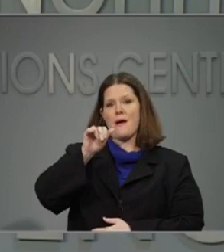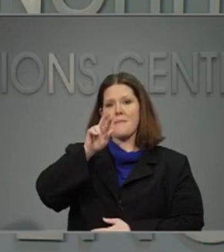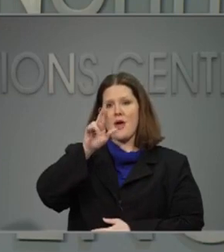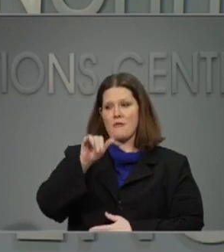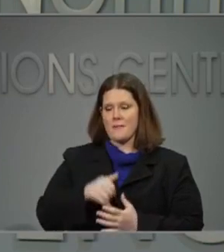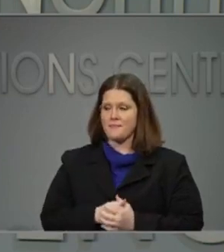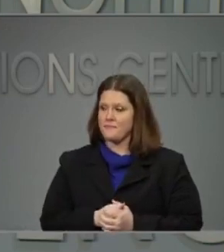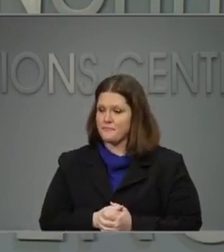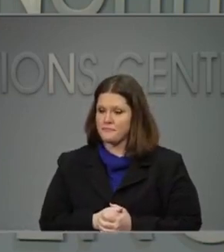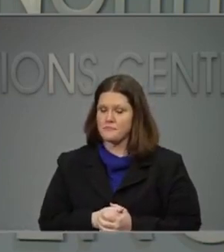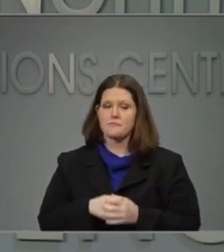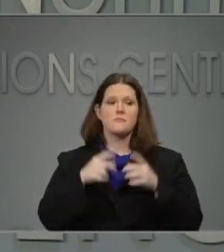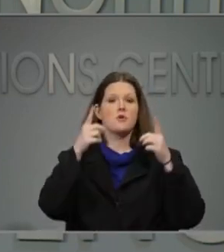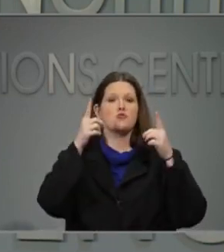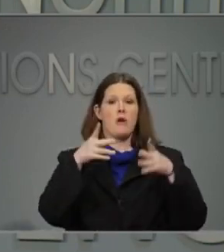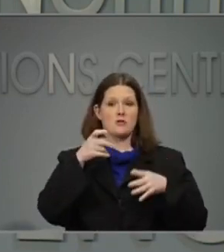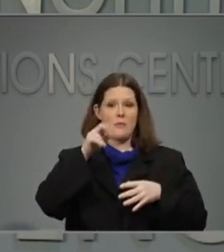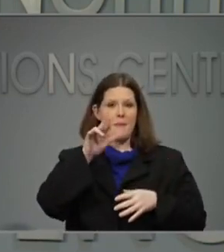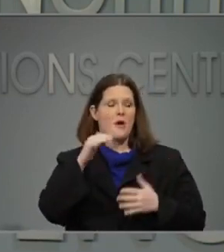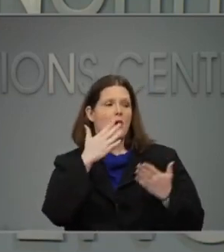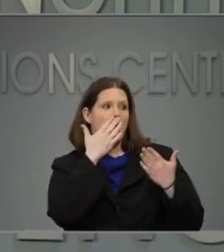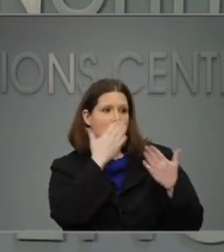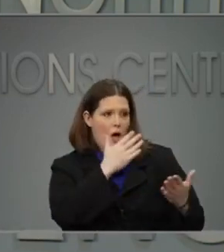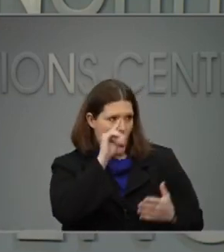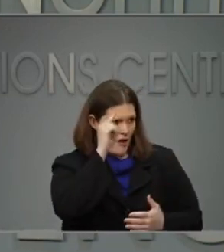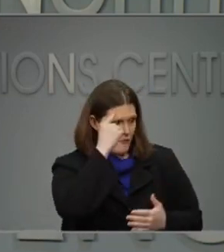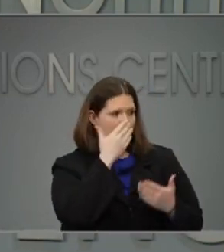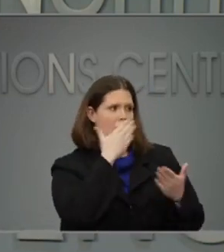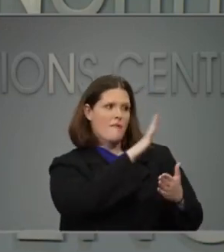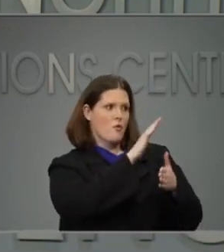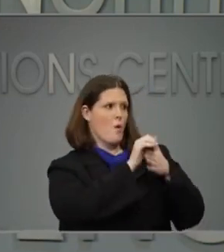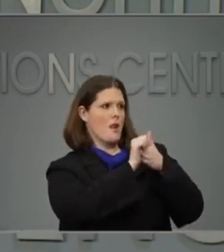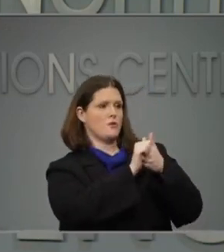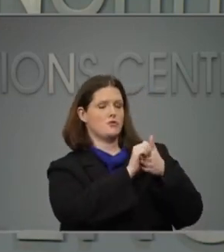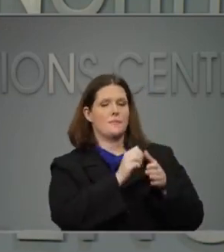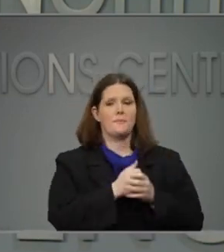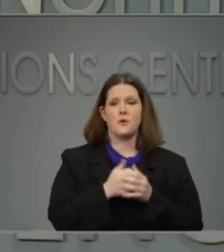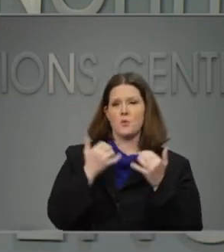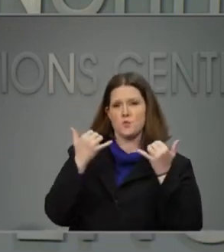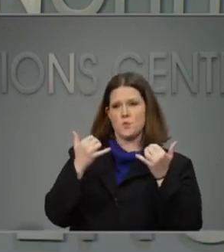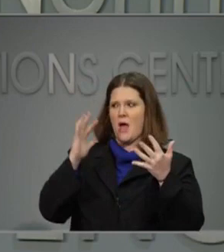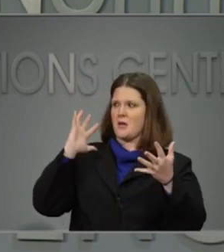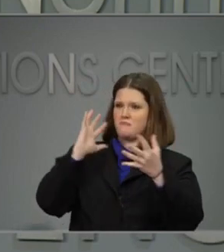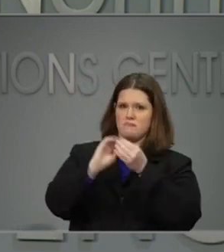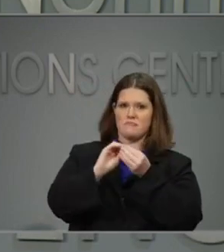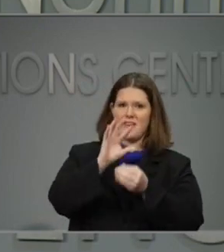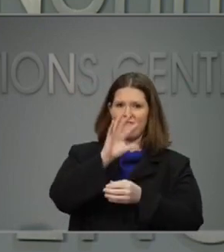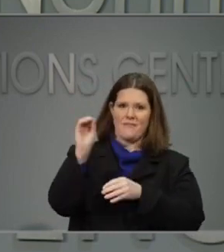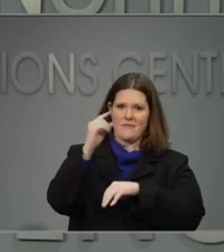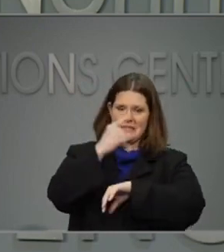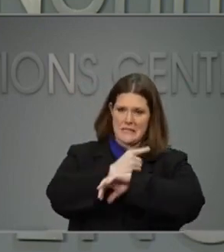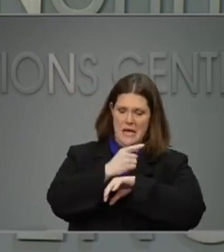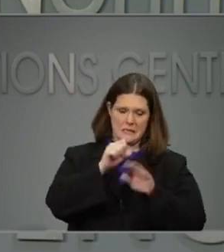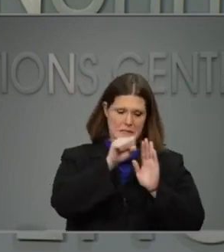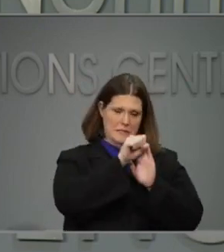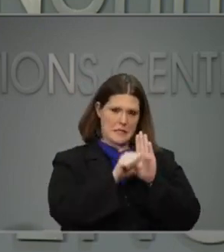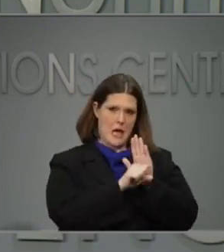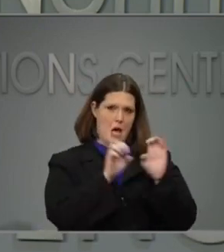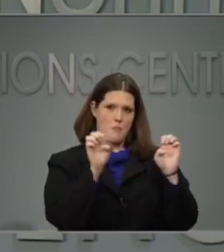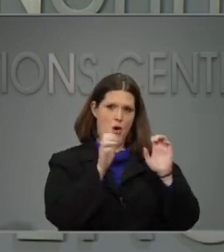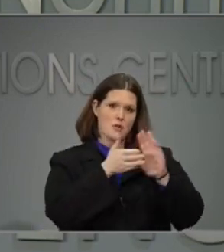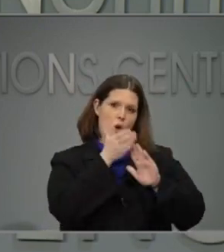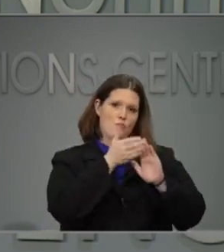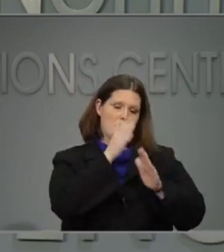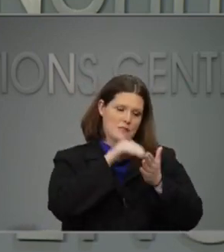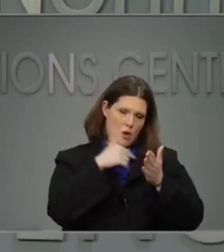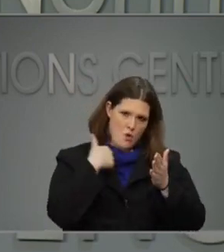Thank you, Governor, and thank you for your leadership. Today is day 50 of the COVID-19 response at the State Emergency Operations